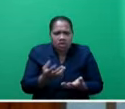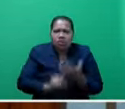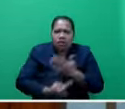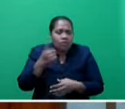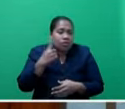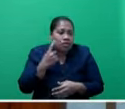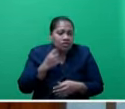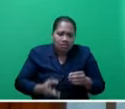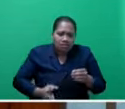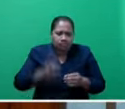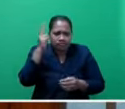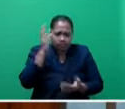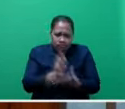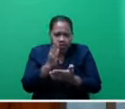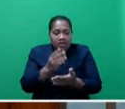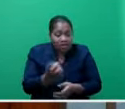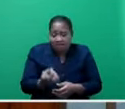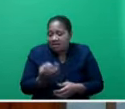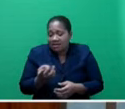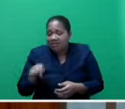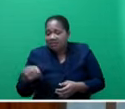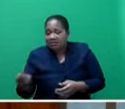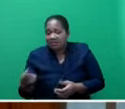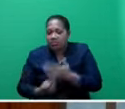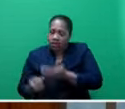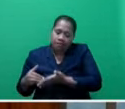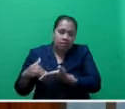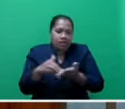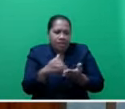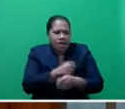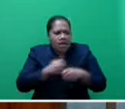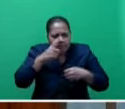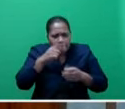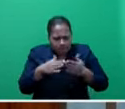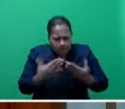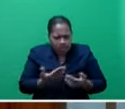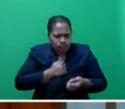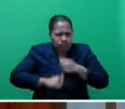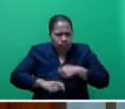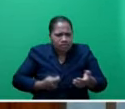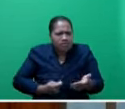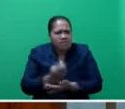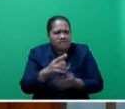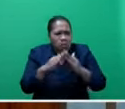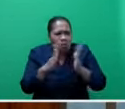getting water from a kind neighbour. Our people struggle with paying mortgages, which will soon return.